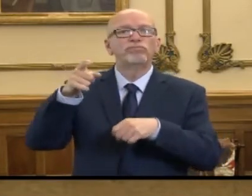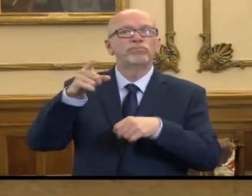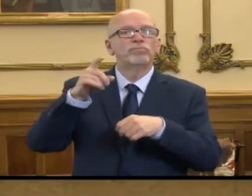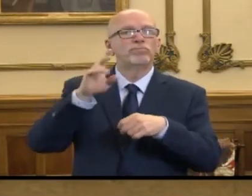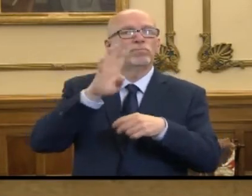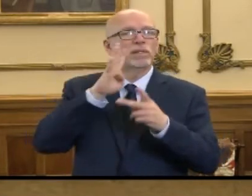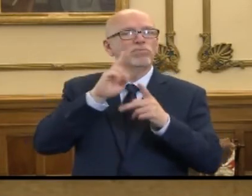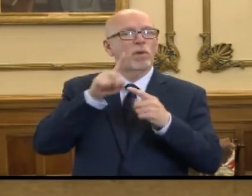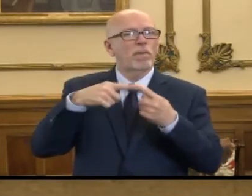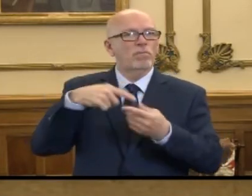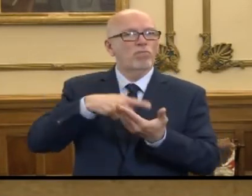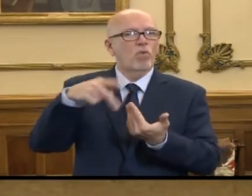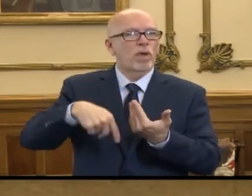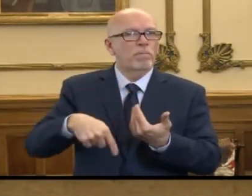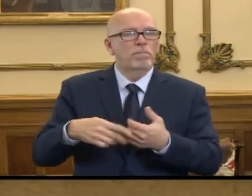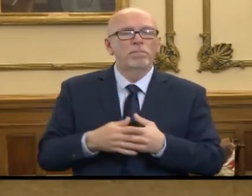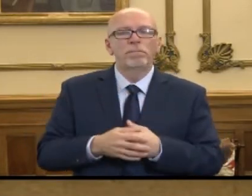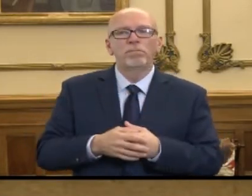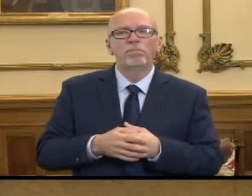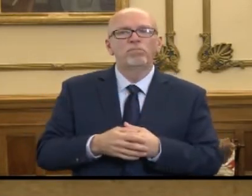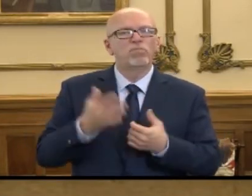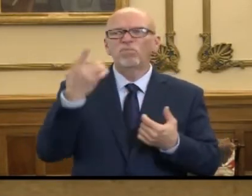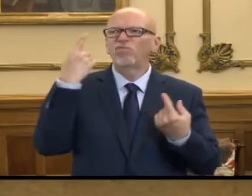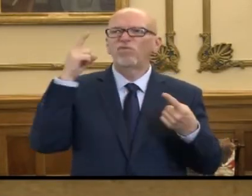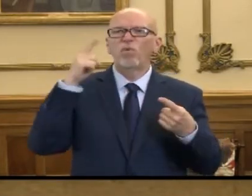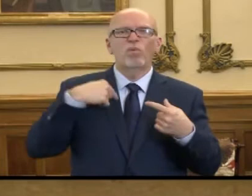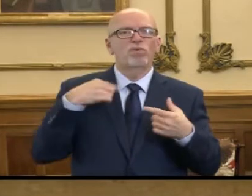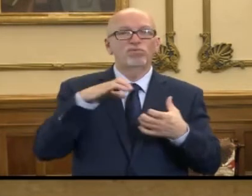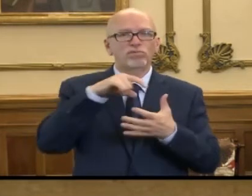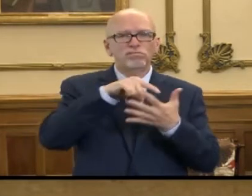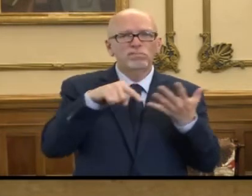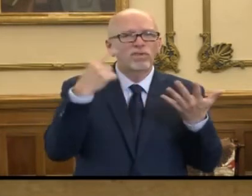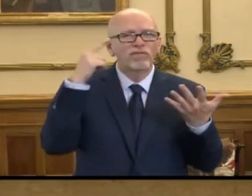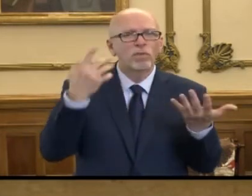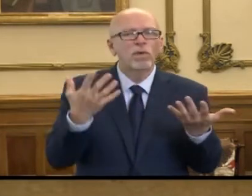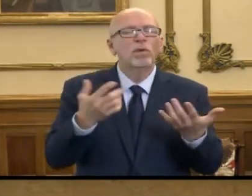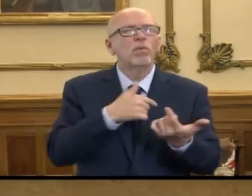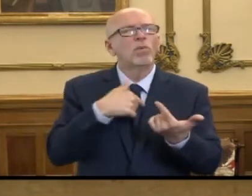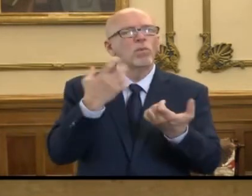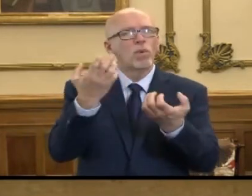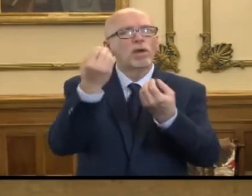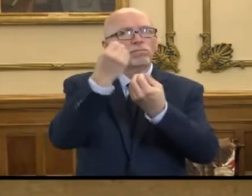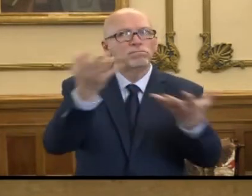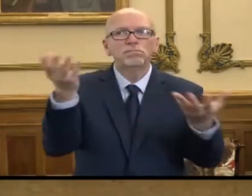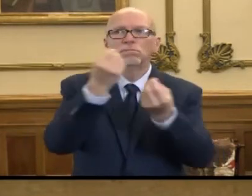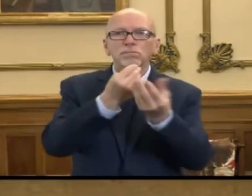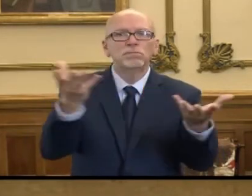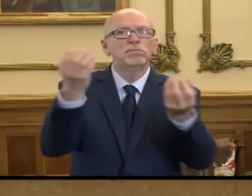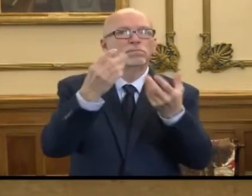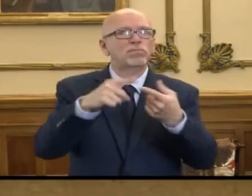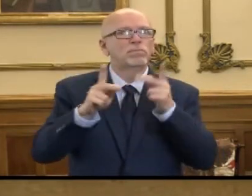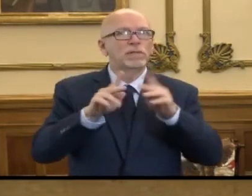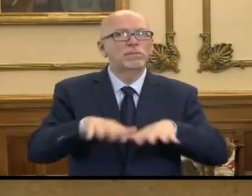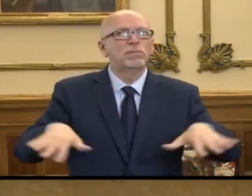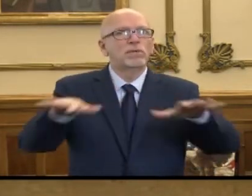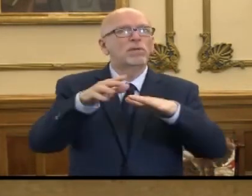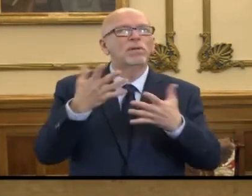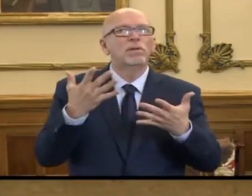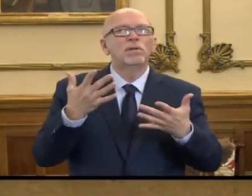program. So why are we doing these events? We want to provide answers to the general public about